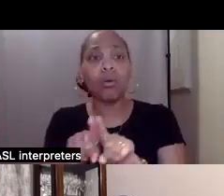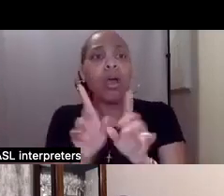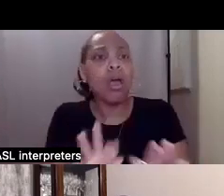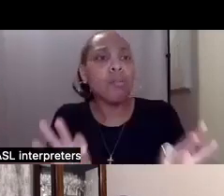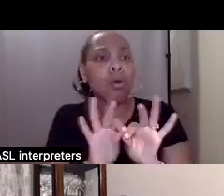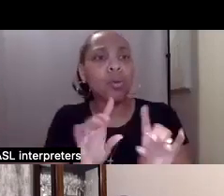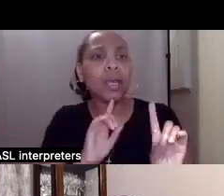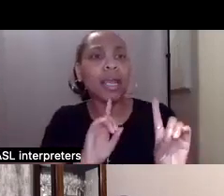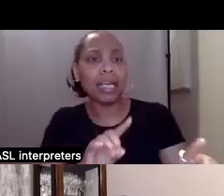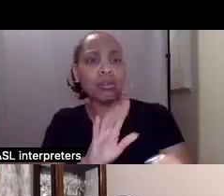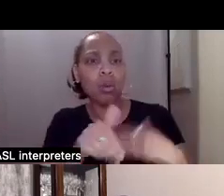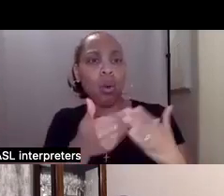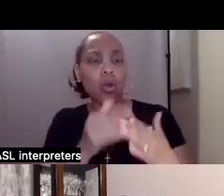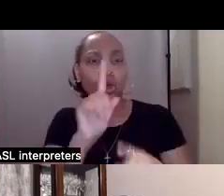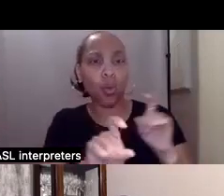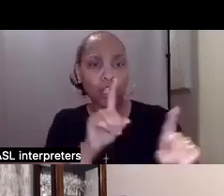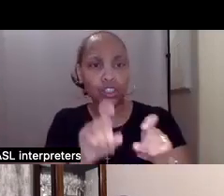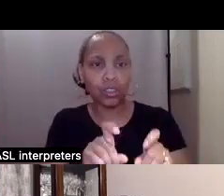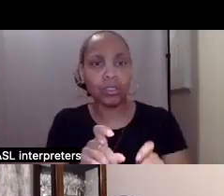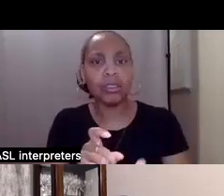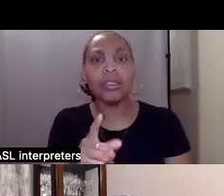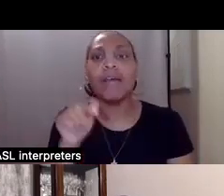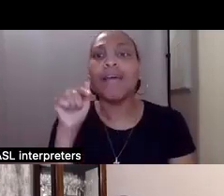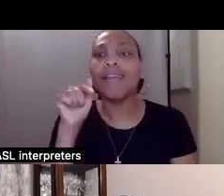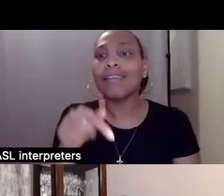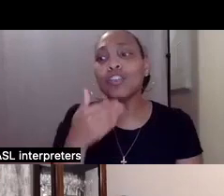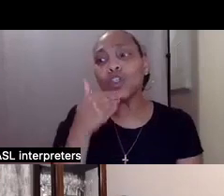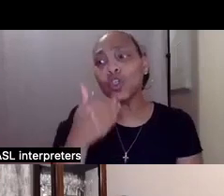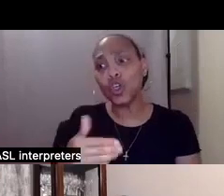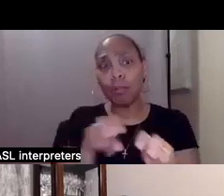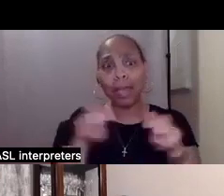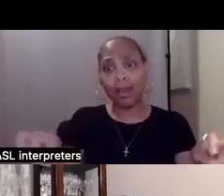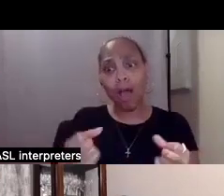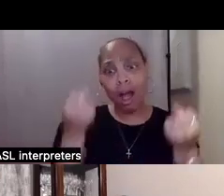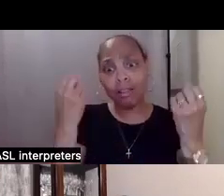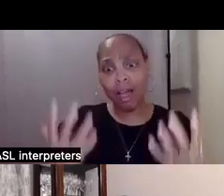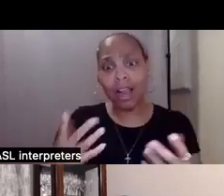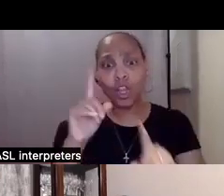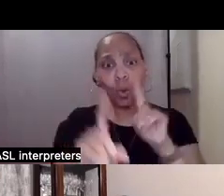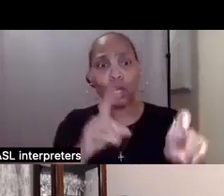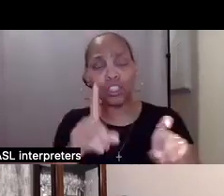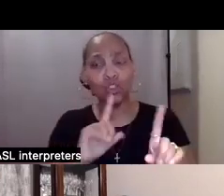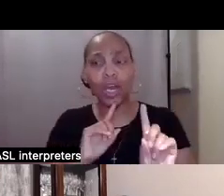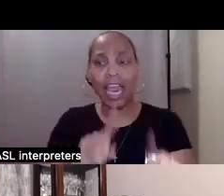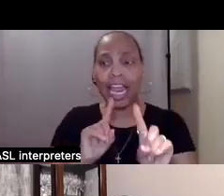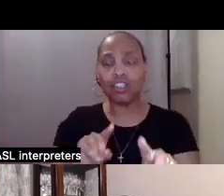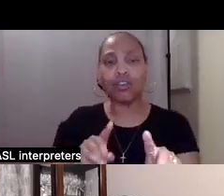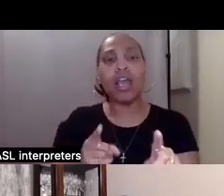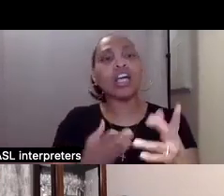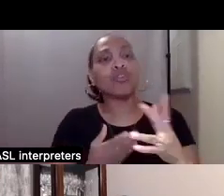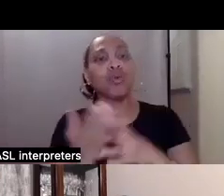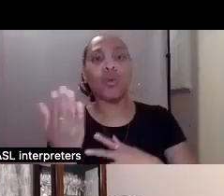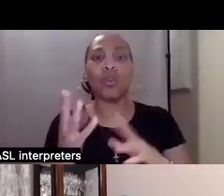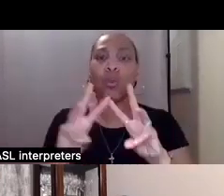And I see that because of this great panel, a lot of the questions were answered as we went along. We are at the end of our time